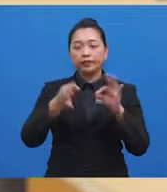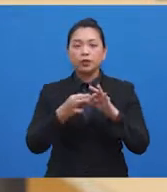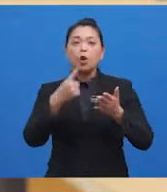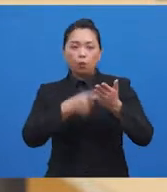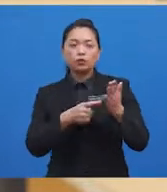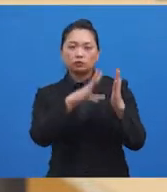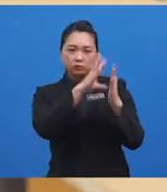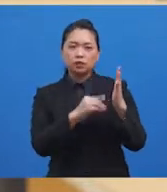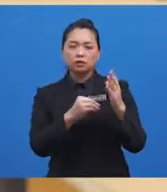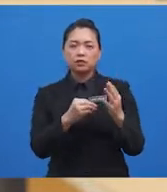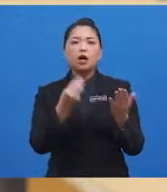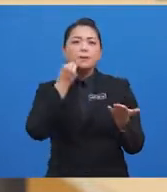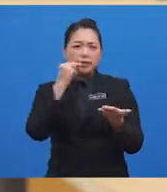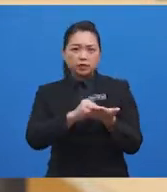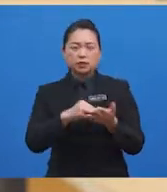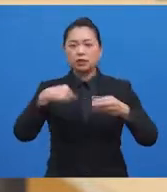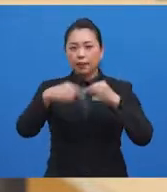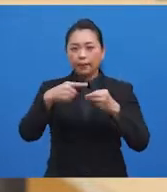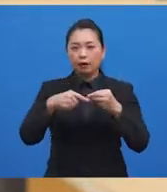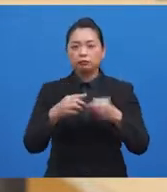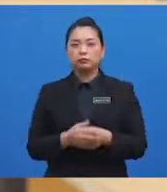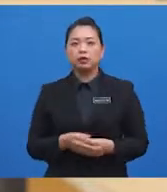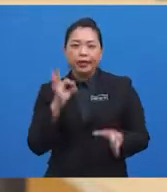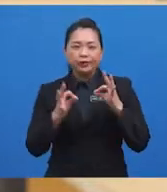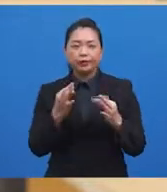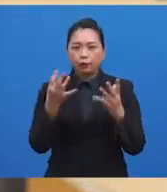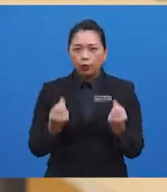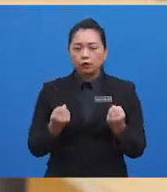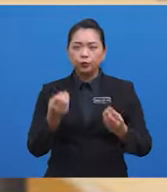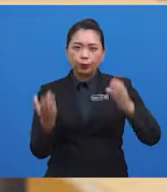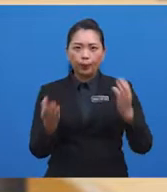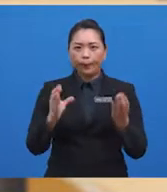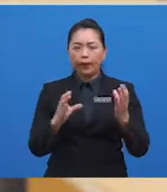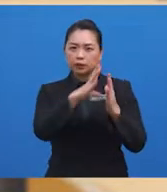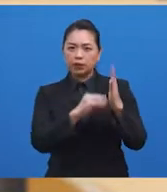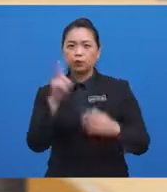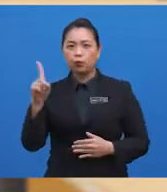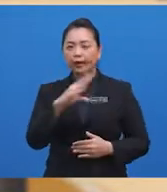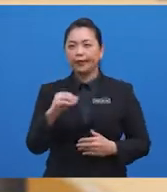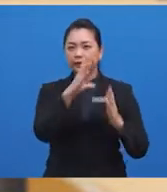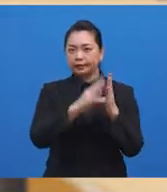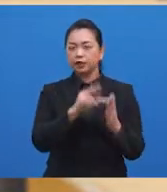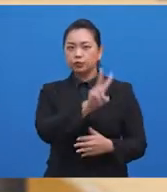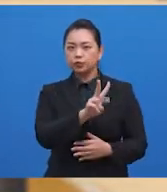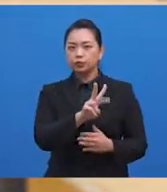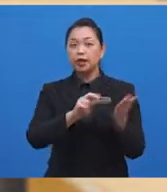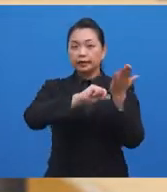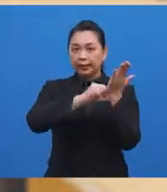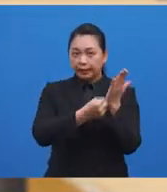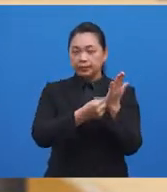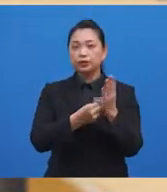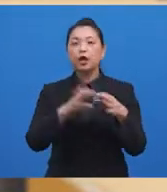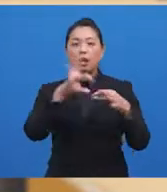text messages are about. Now, if we were to compare text one and text two, you will find that the nature of the text